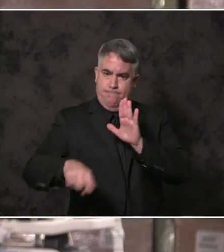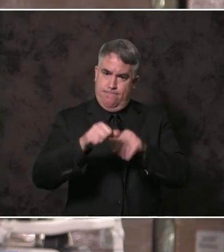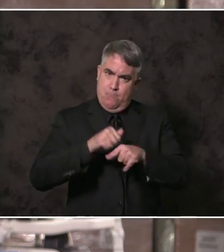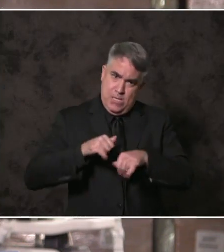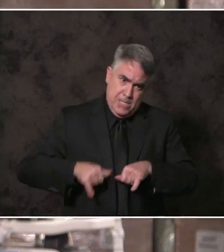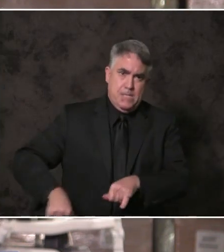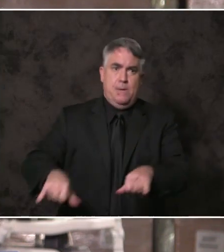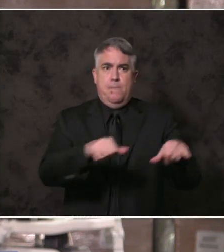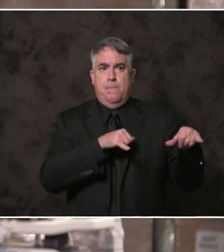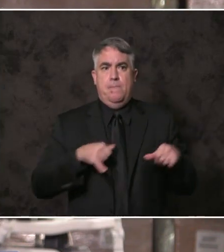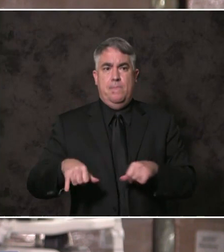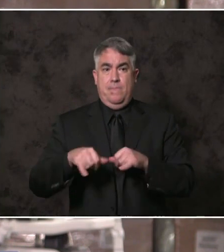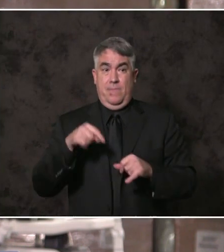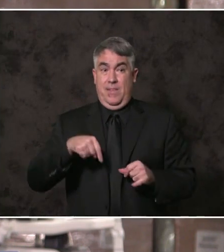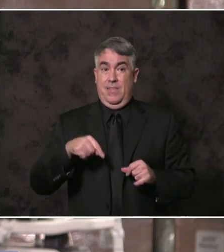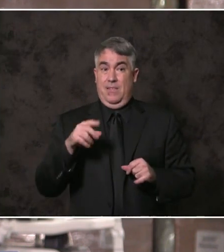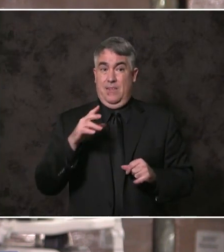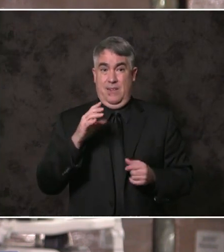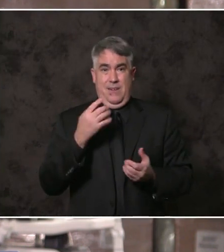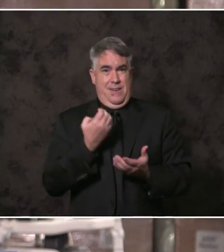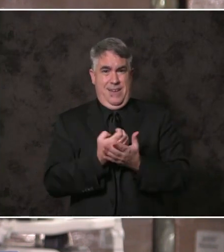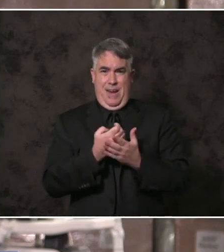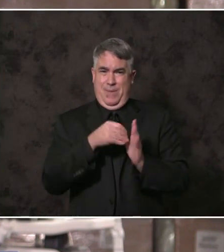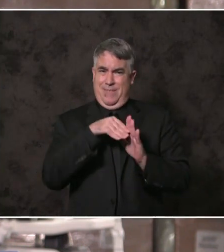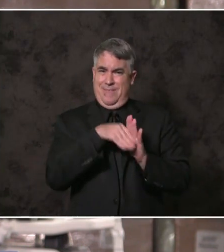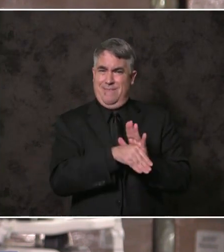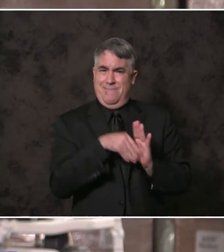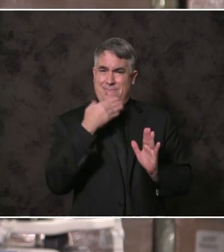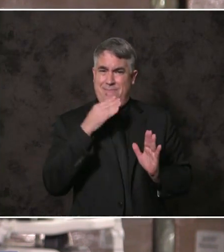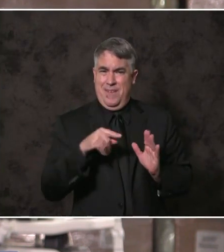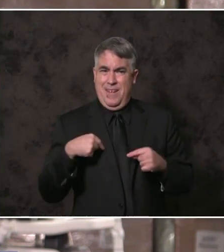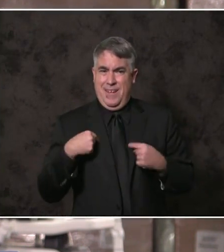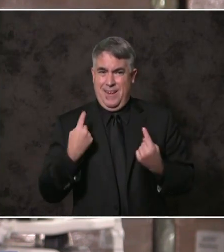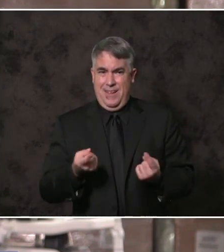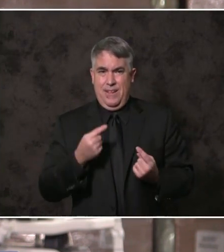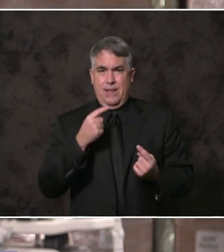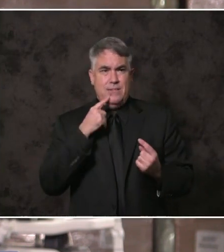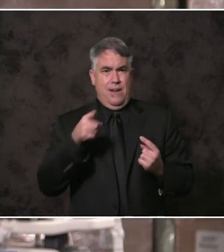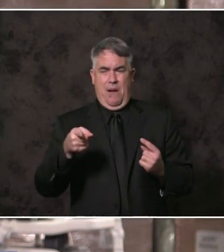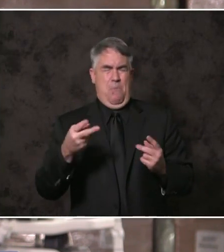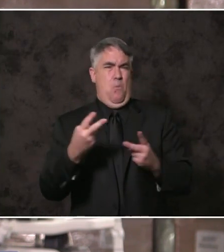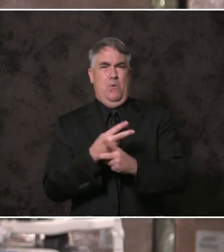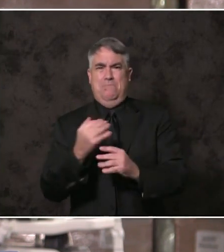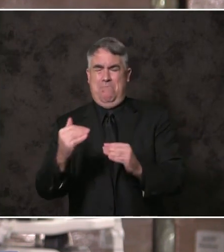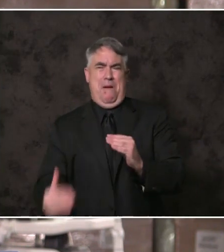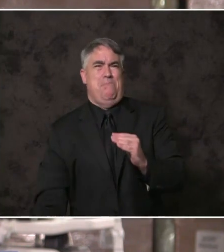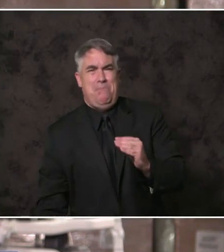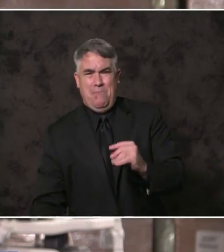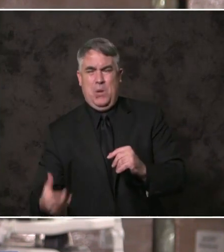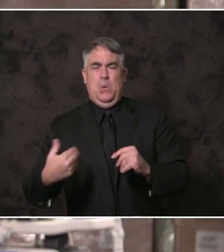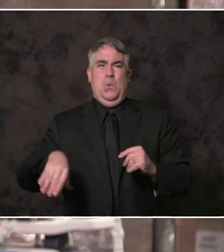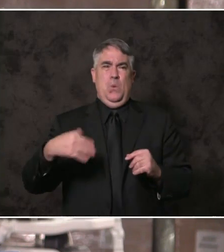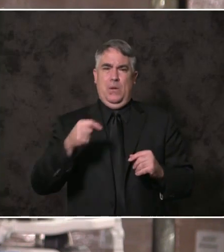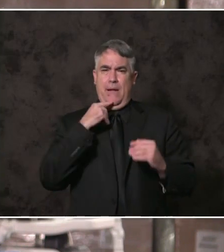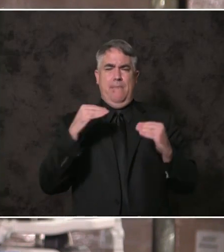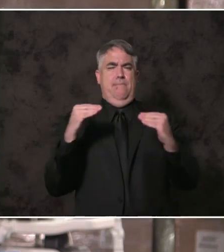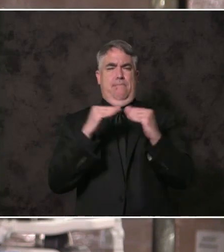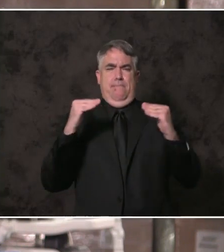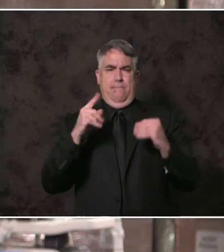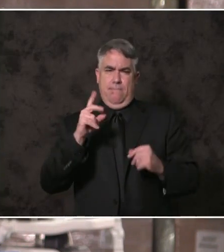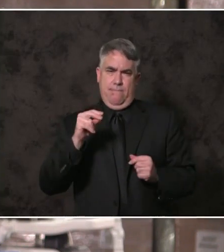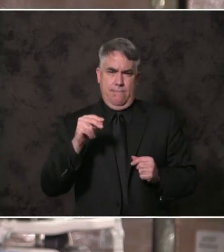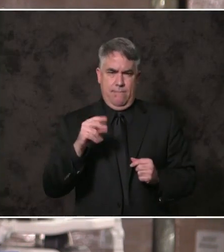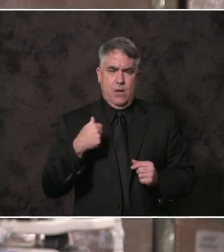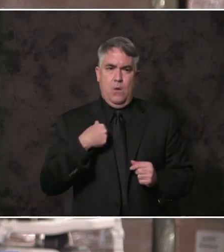unequal recession in American history. And we must fight to fix all the economic inequalities